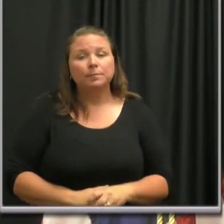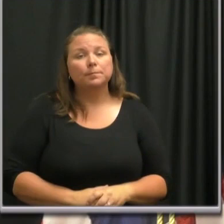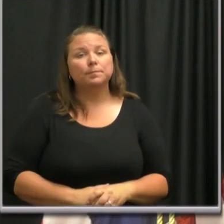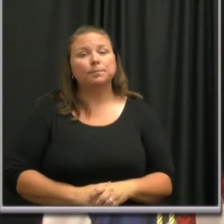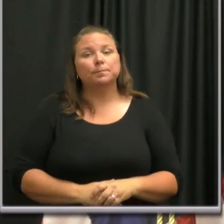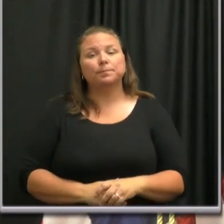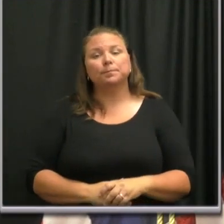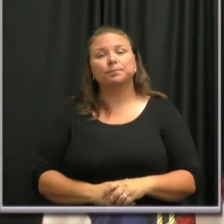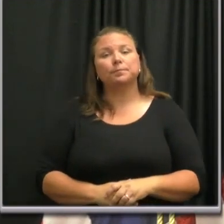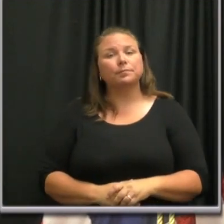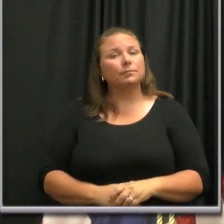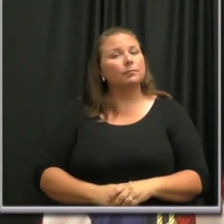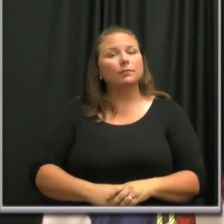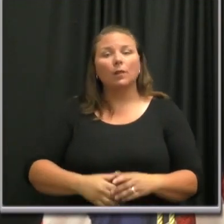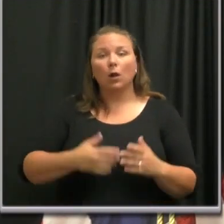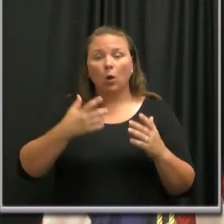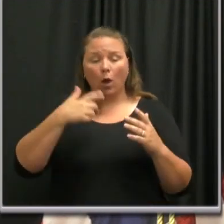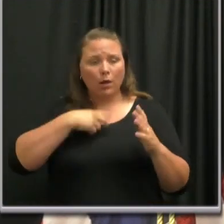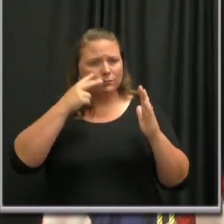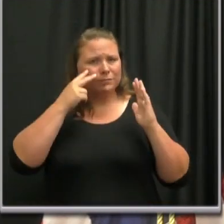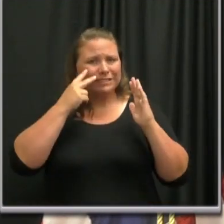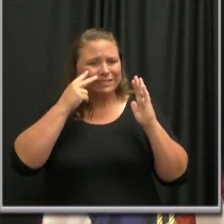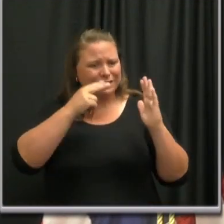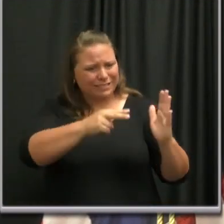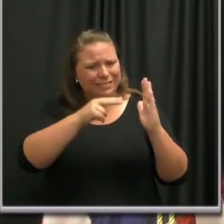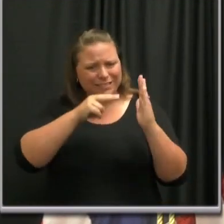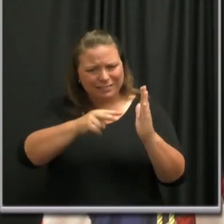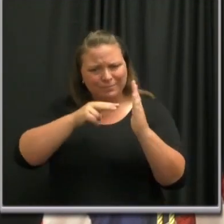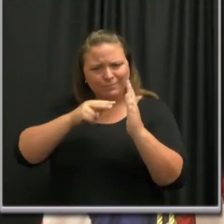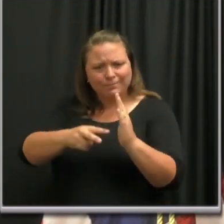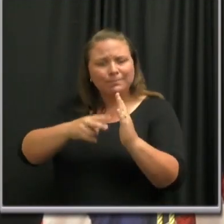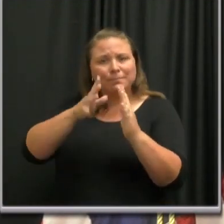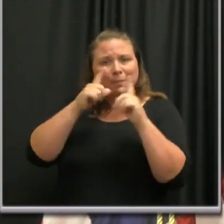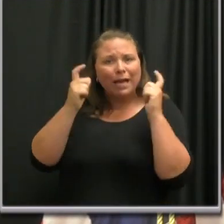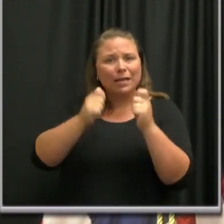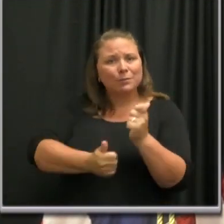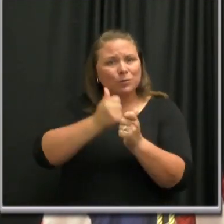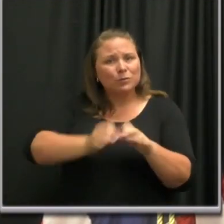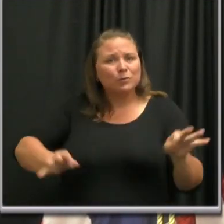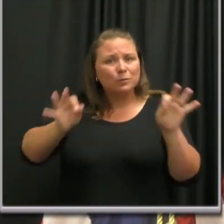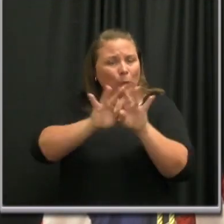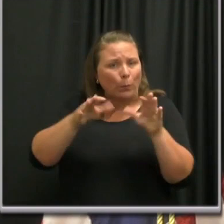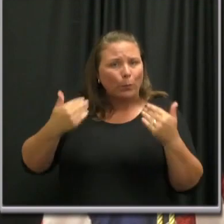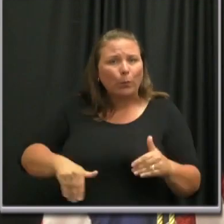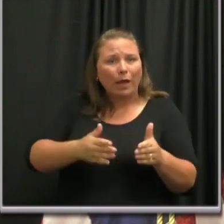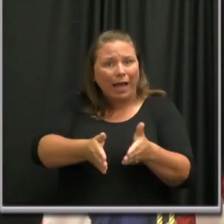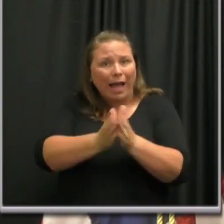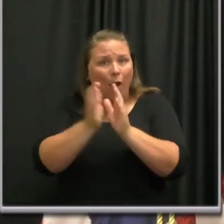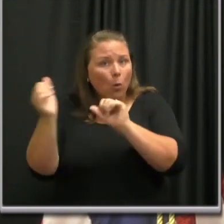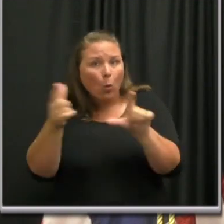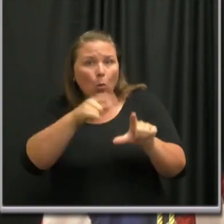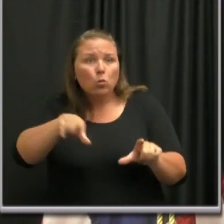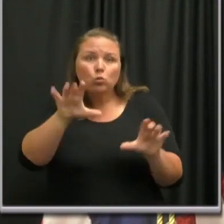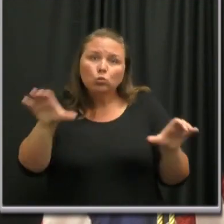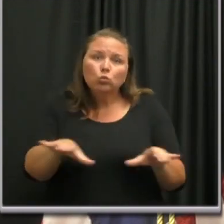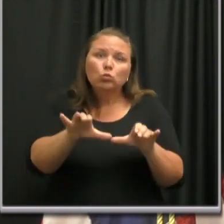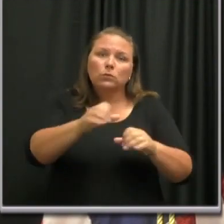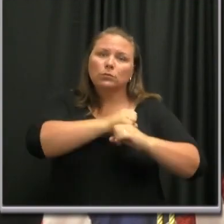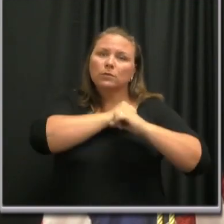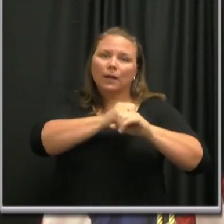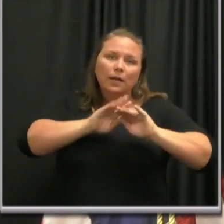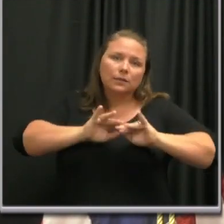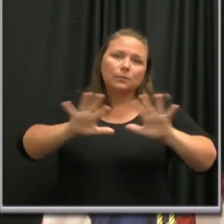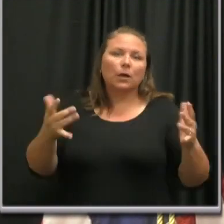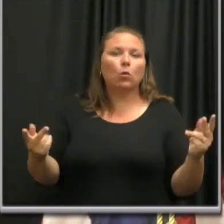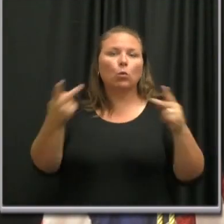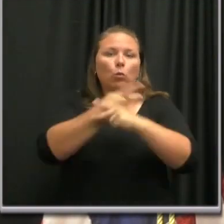Study after study shows that wearing a mask is indeed one of the most important things to do. And I ask that everyone do this to prevent the spread of